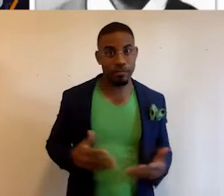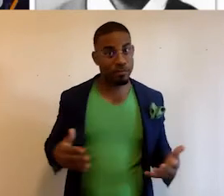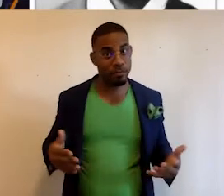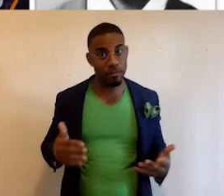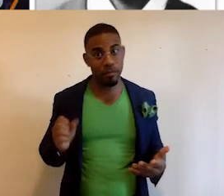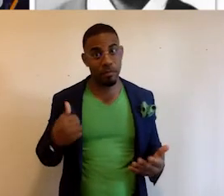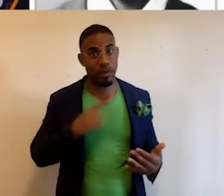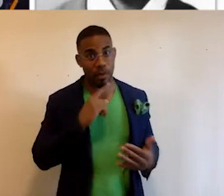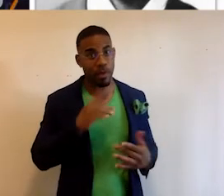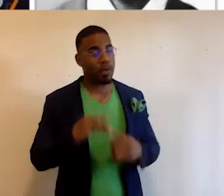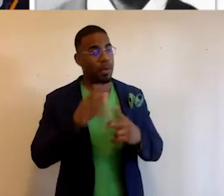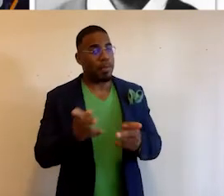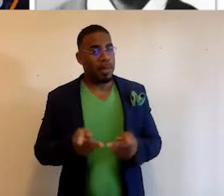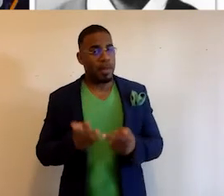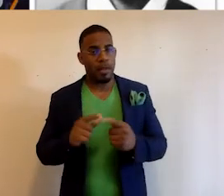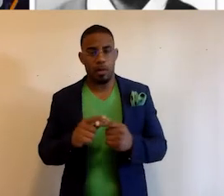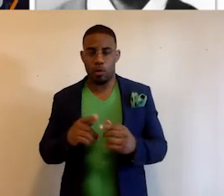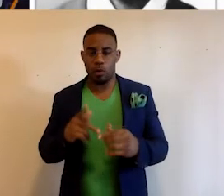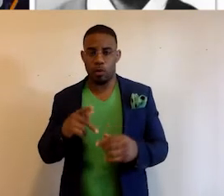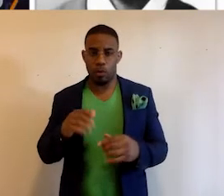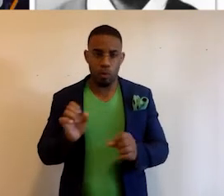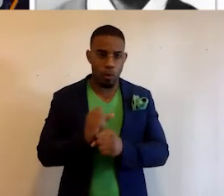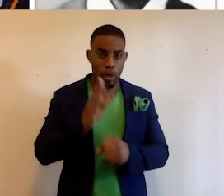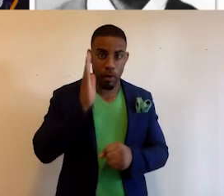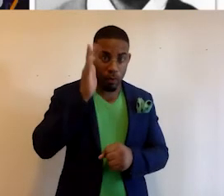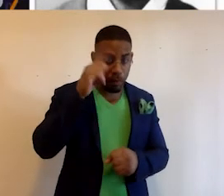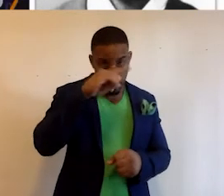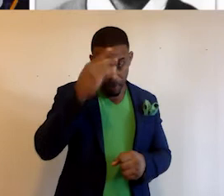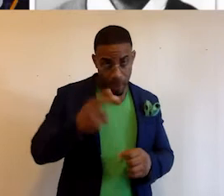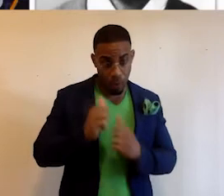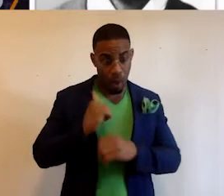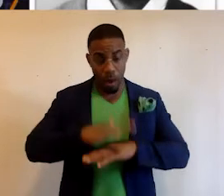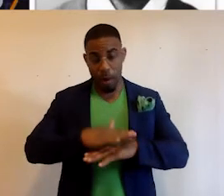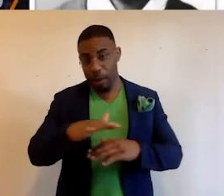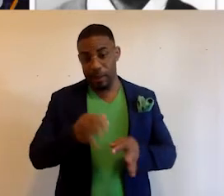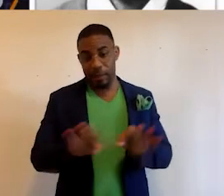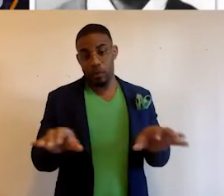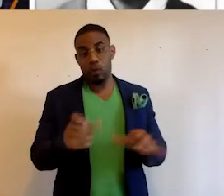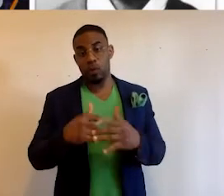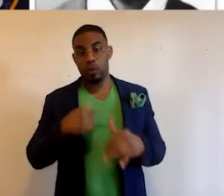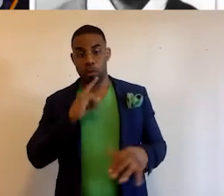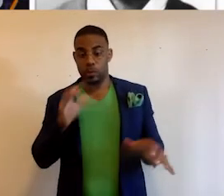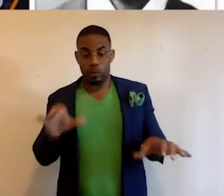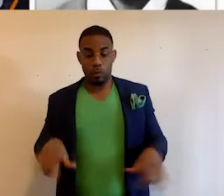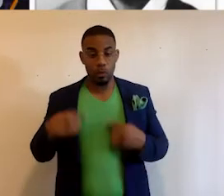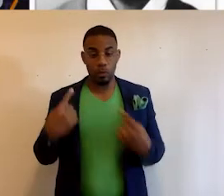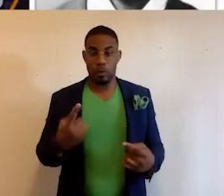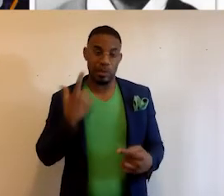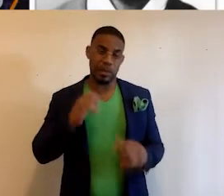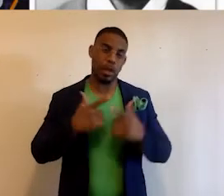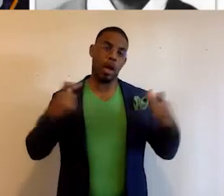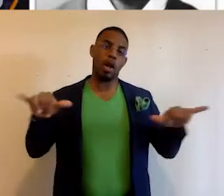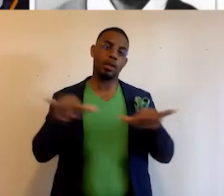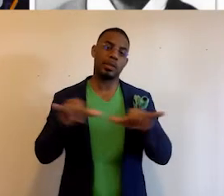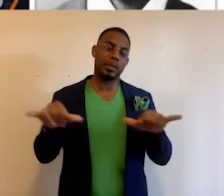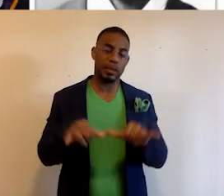And so we're uniquely positioned to, quote, create the future of Black history with our platform by simply doing what we are already doing, just at a larger